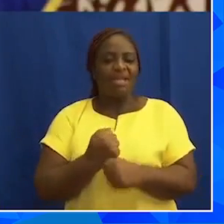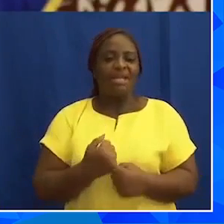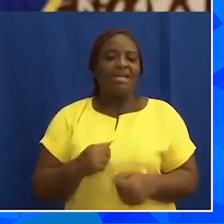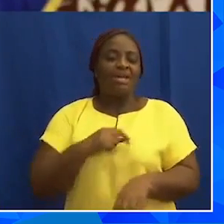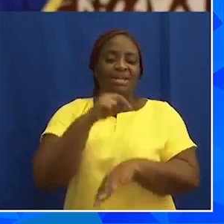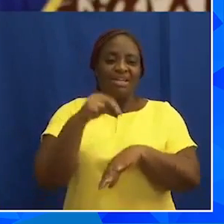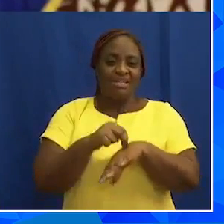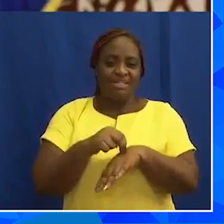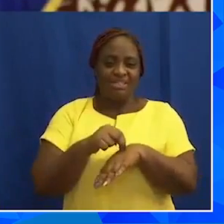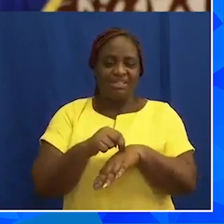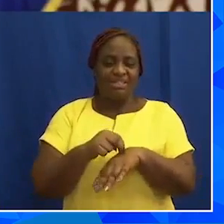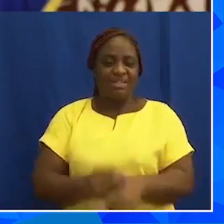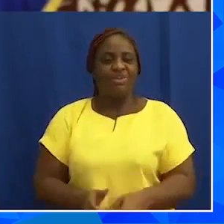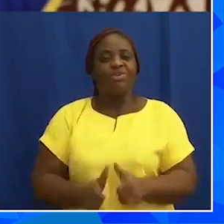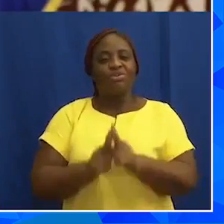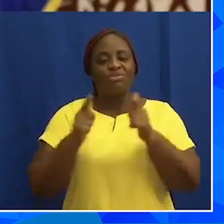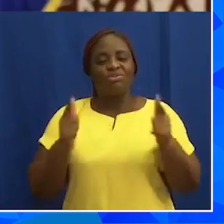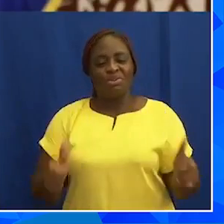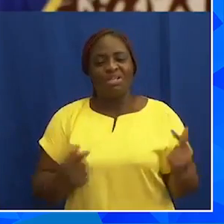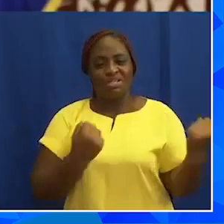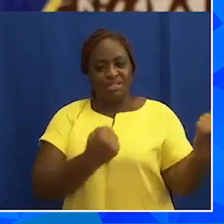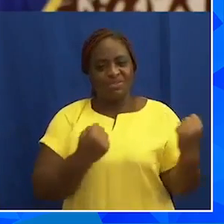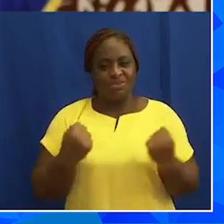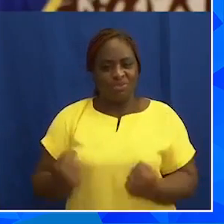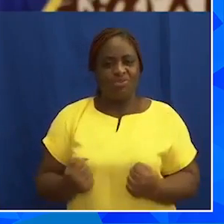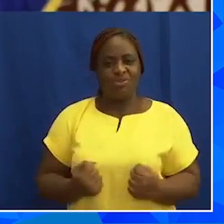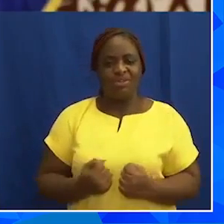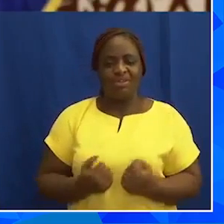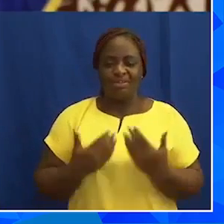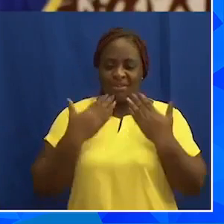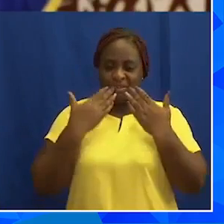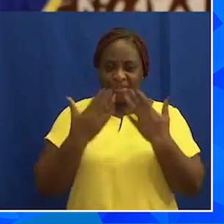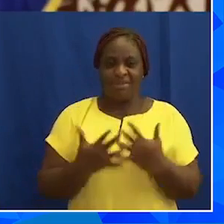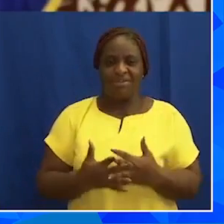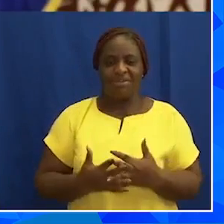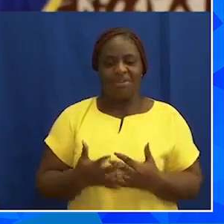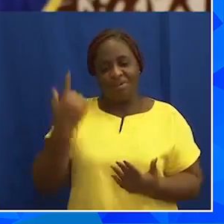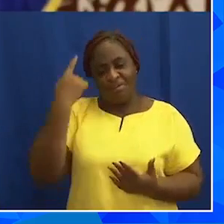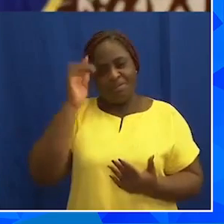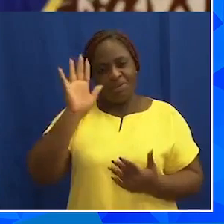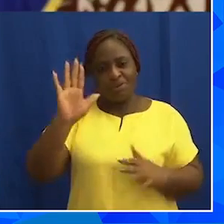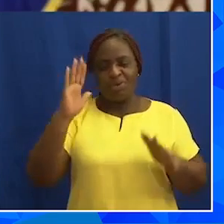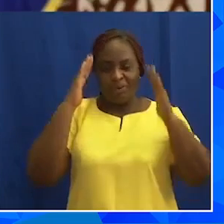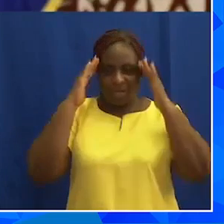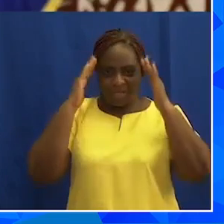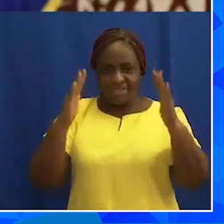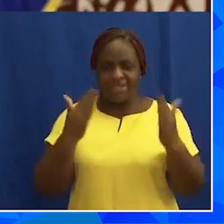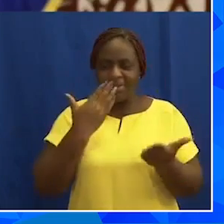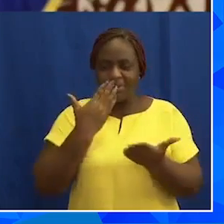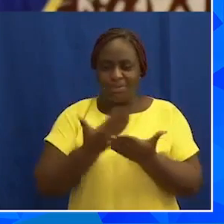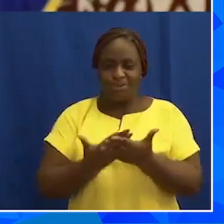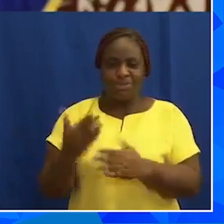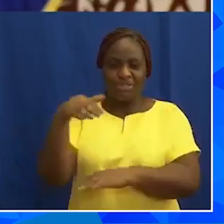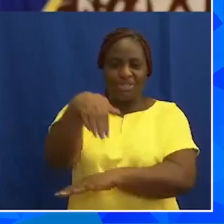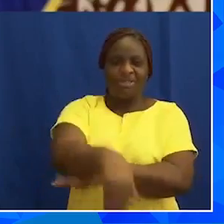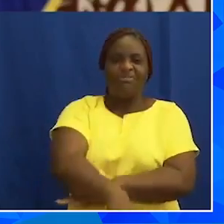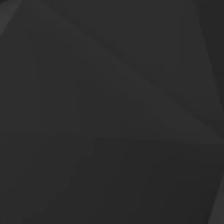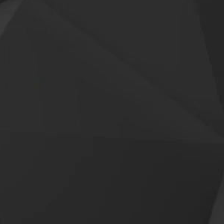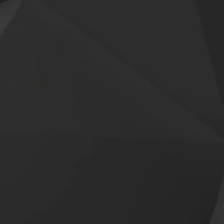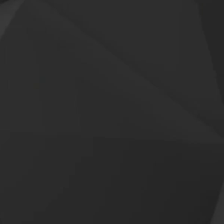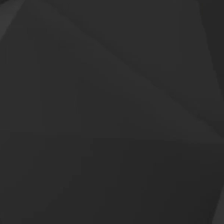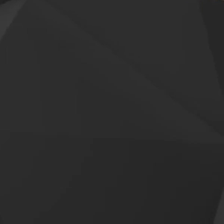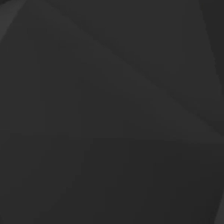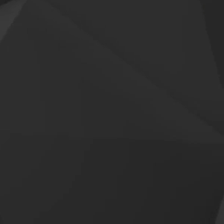and make us great and strong. Thank you for your attention and have a good evening.